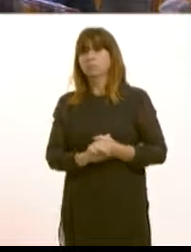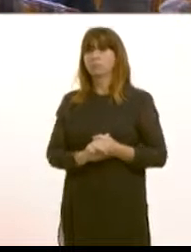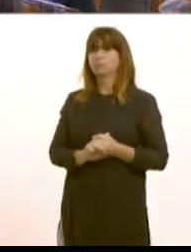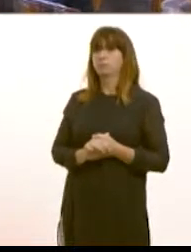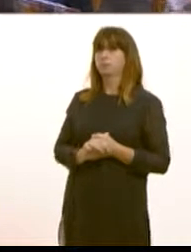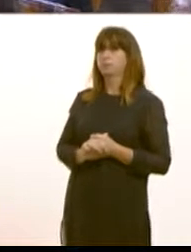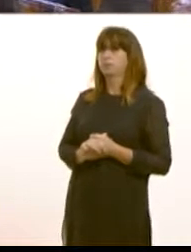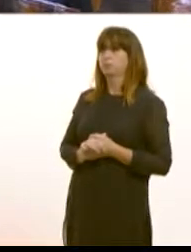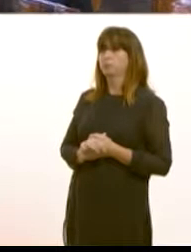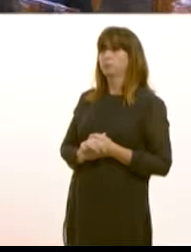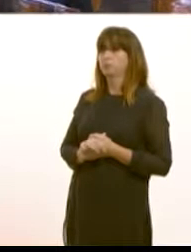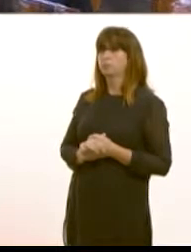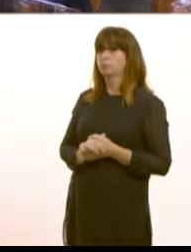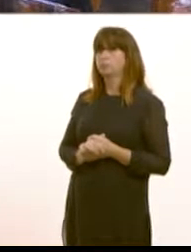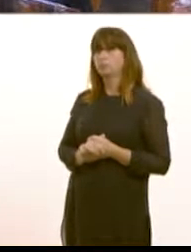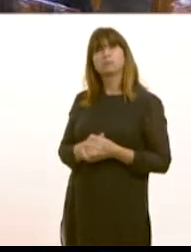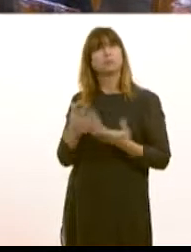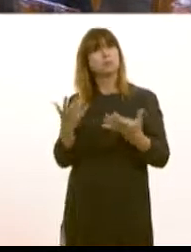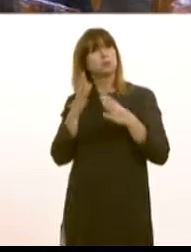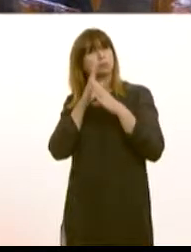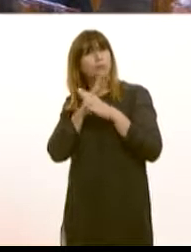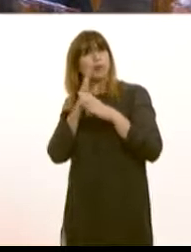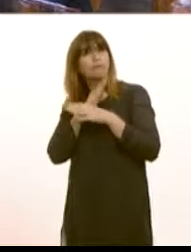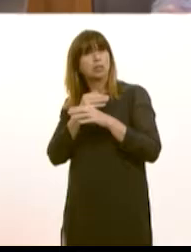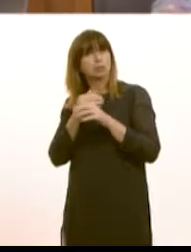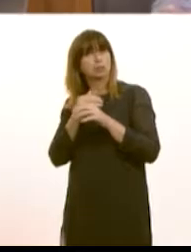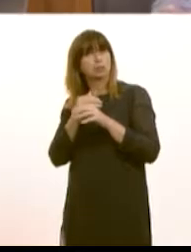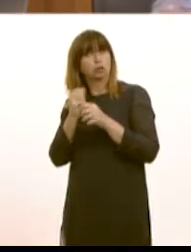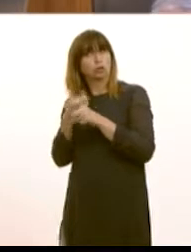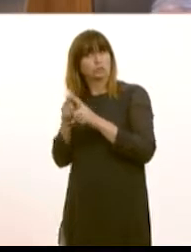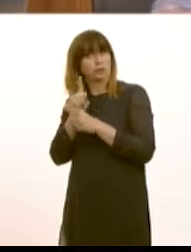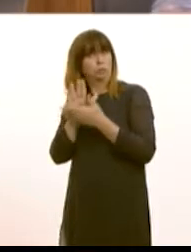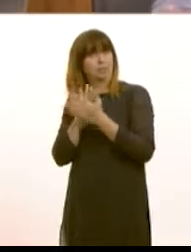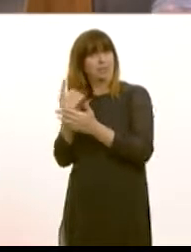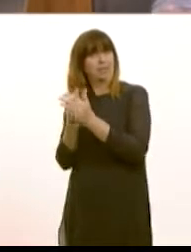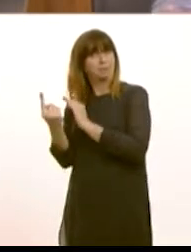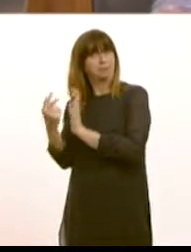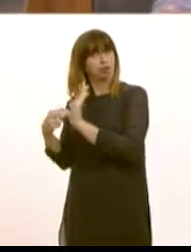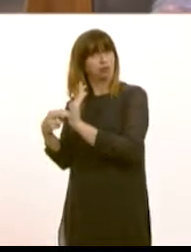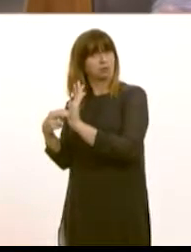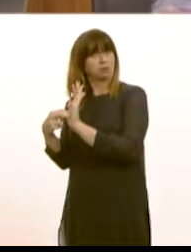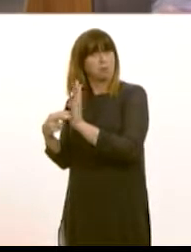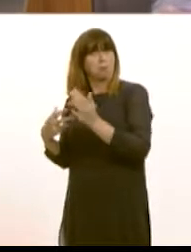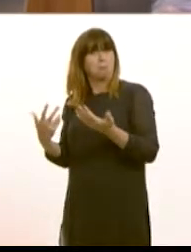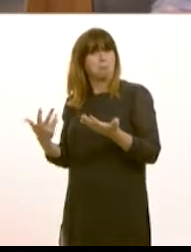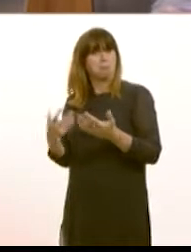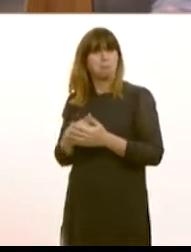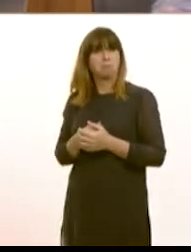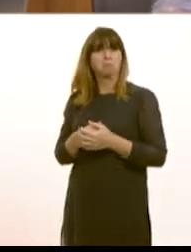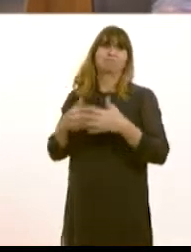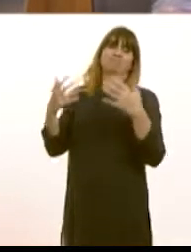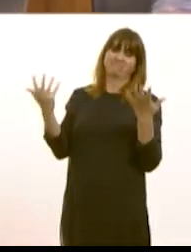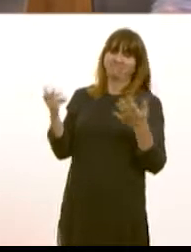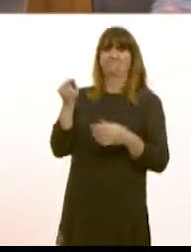Well, when you mention private surgeries, are you talking about the independent contractors? Well, that, of